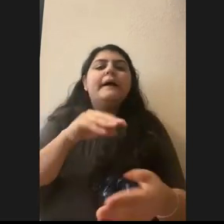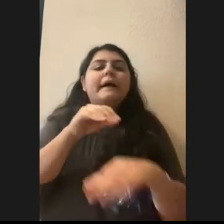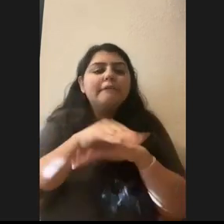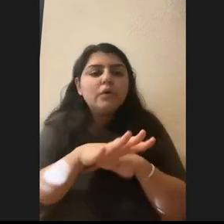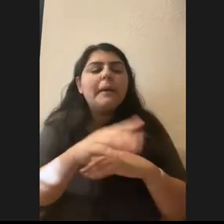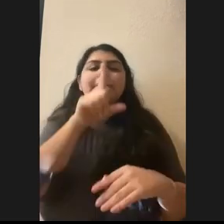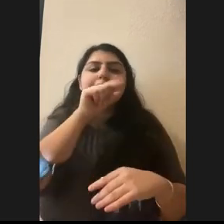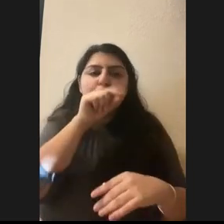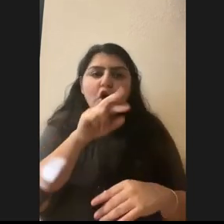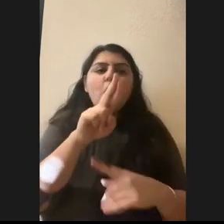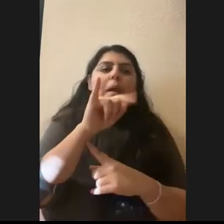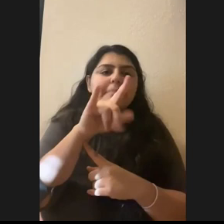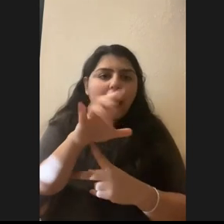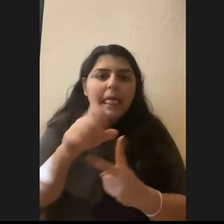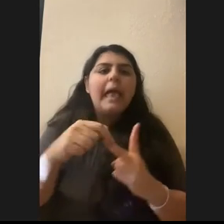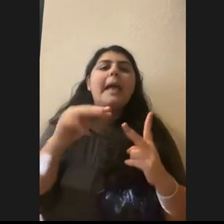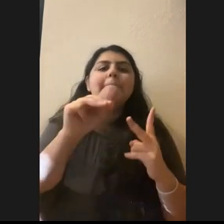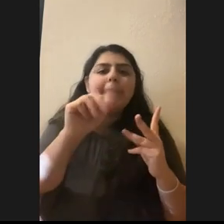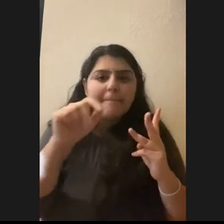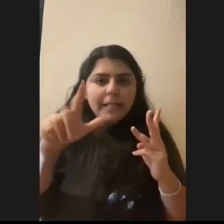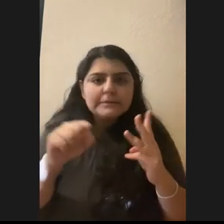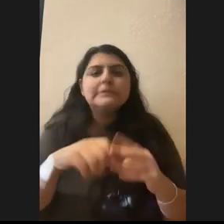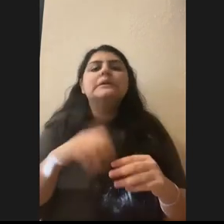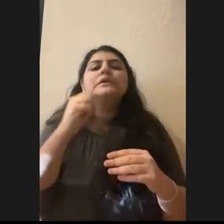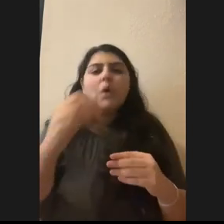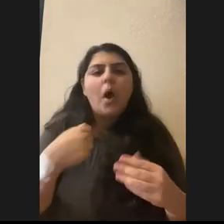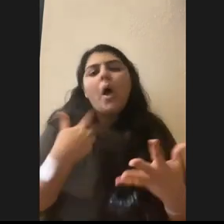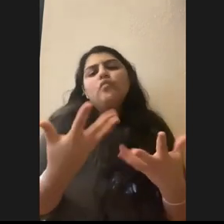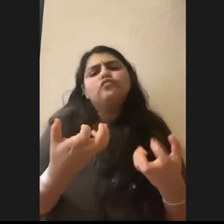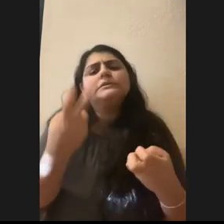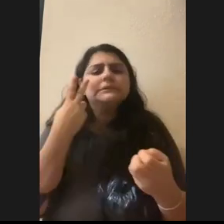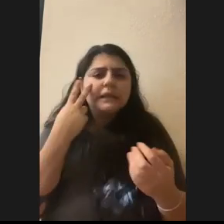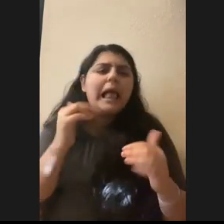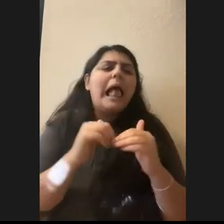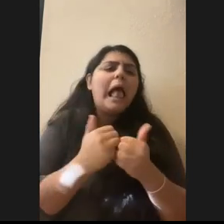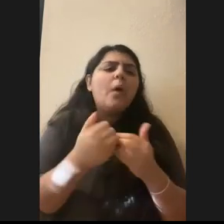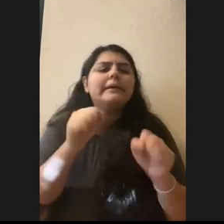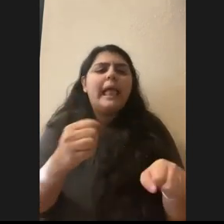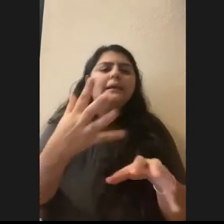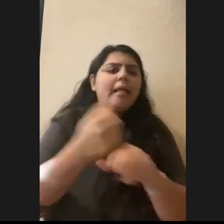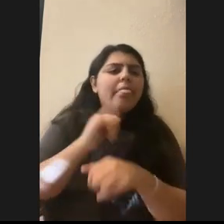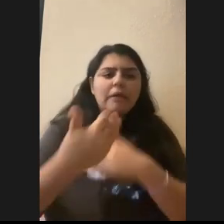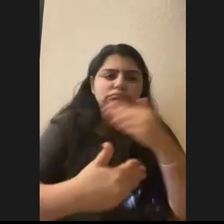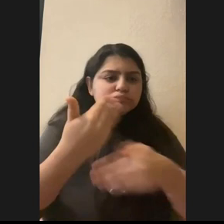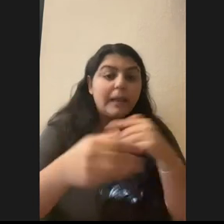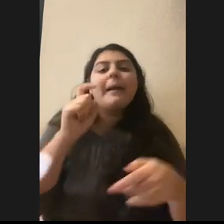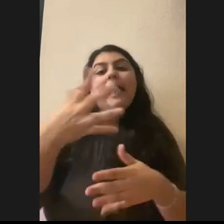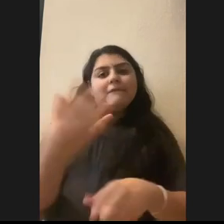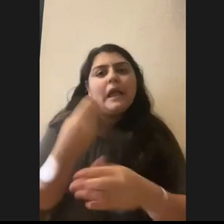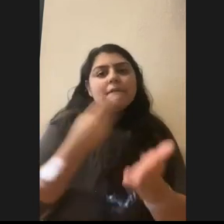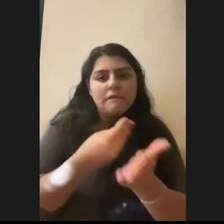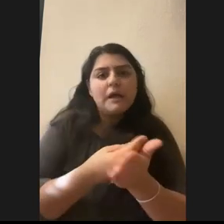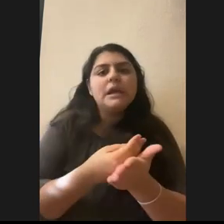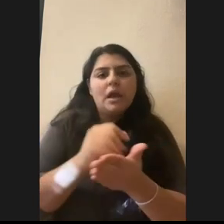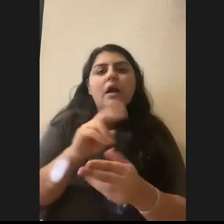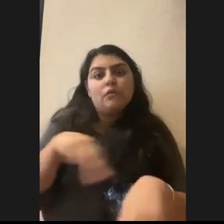reptiles, mammals. And so I'm trying to see if we can maybe get that going. We have to get funding, of course, which is very difficult in this